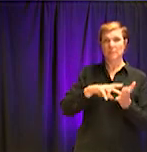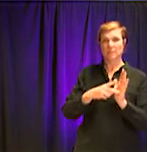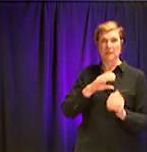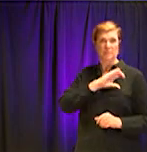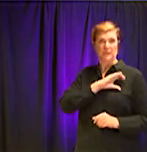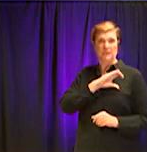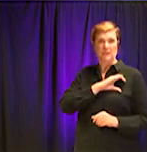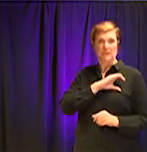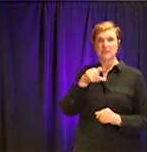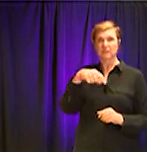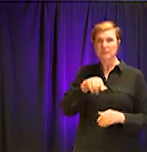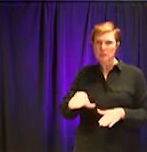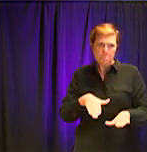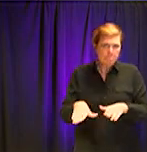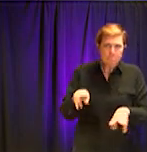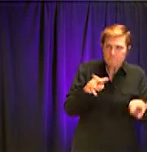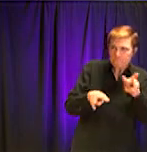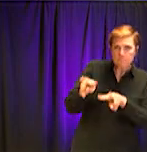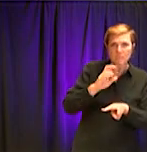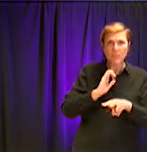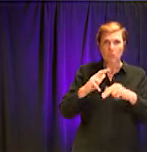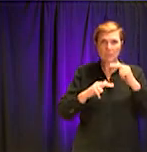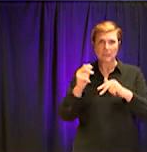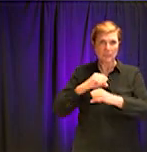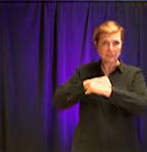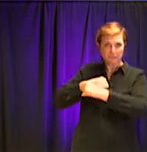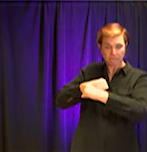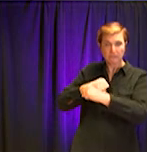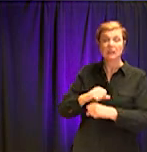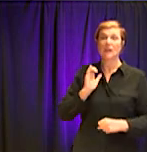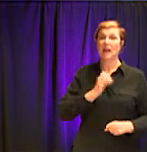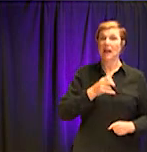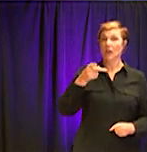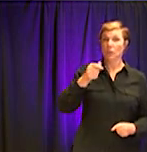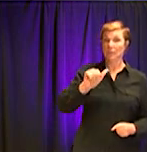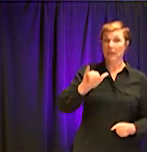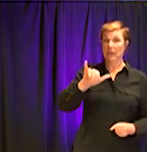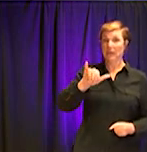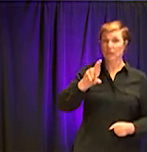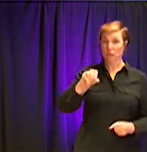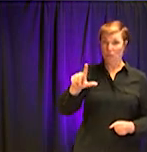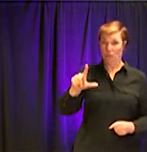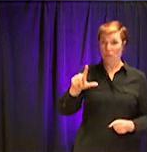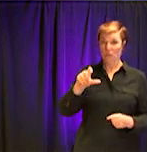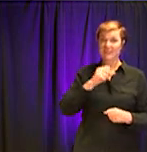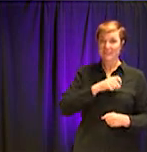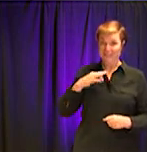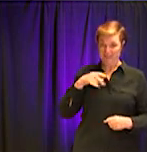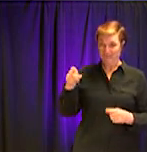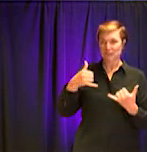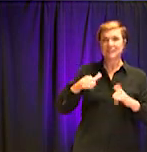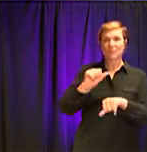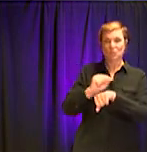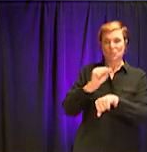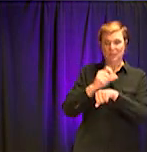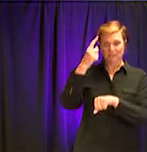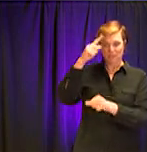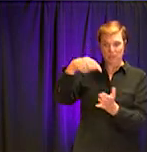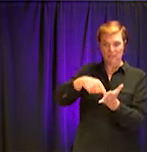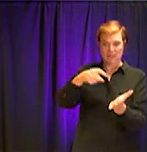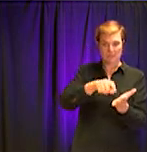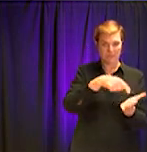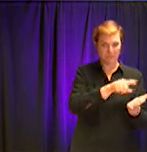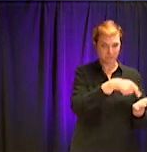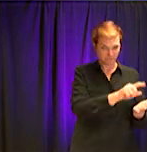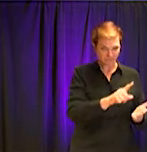teleworking, our payroll staff to make sure everybody gets the check on the 1st and the 15th, our accounting staff that's ensuring